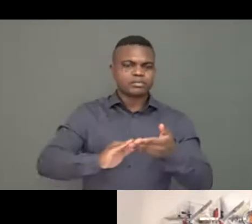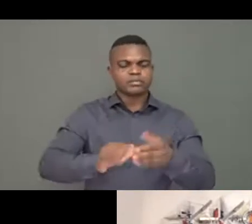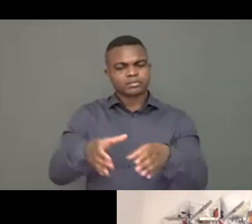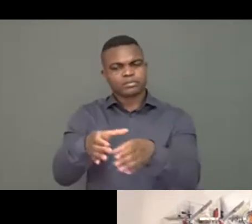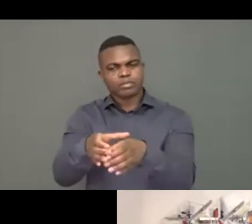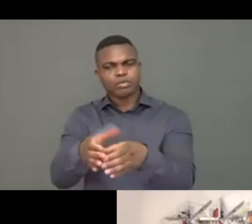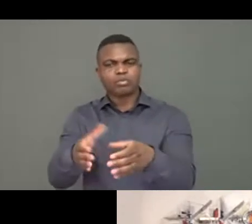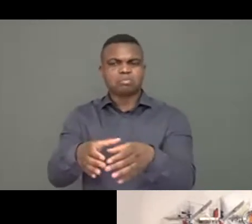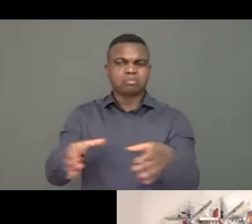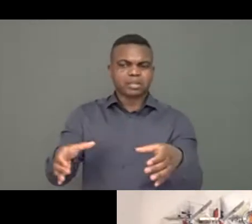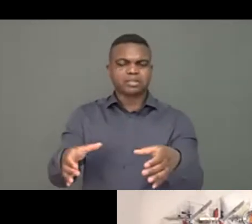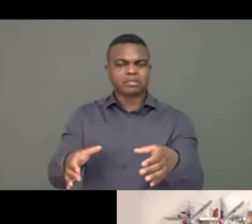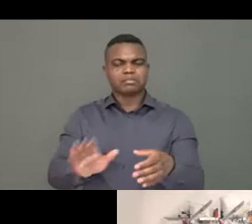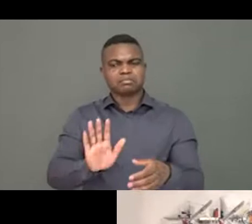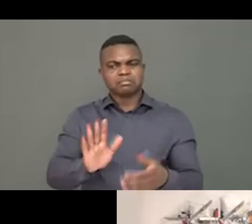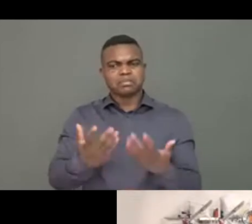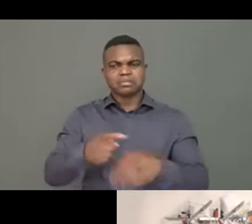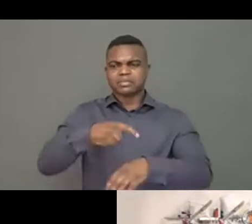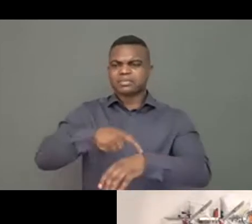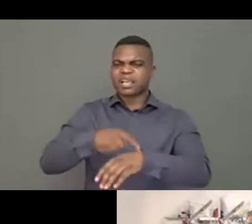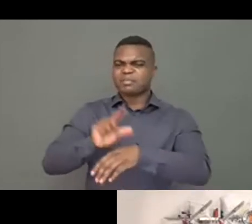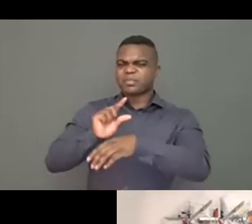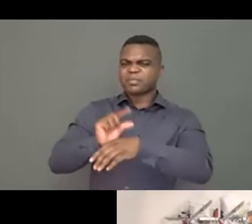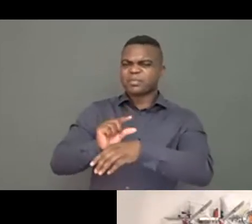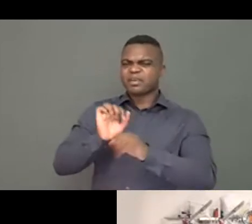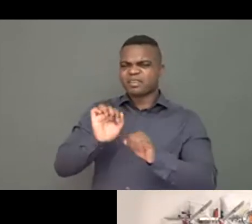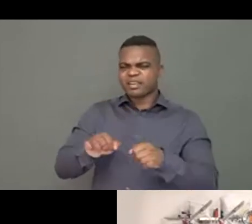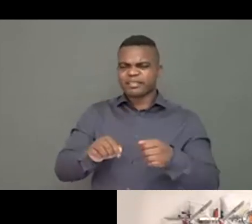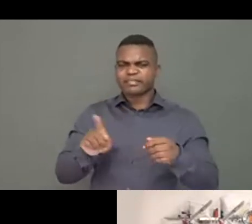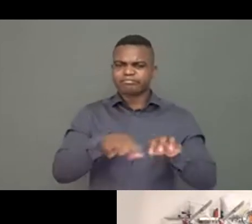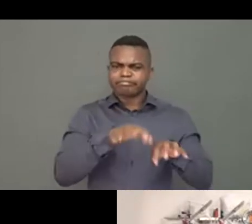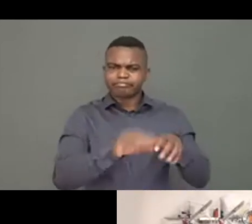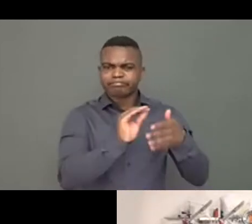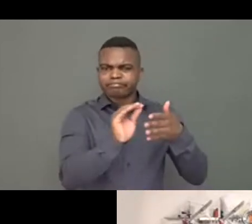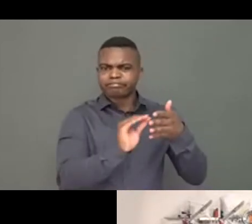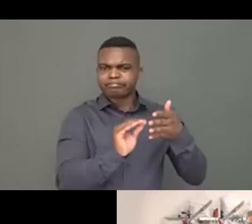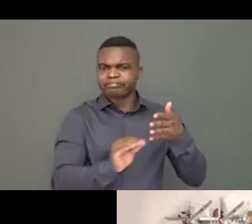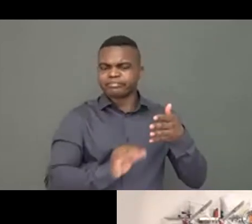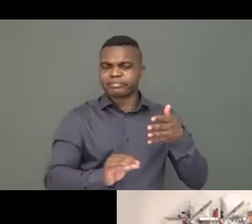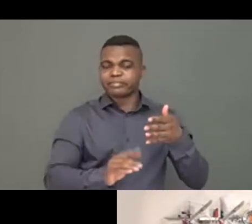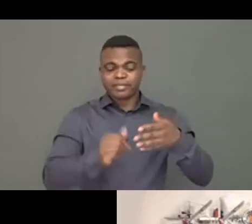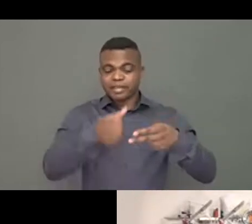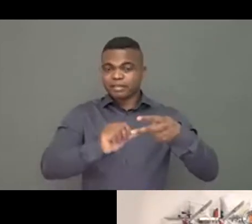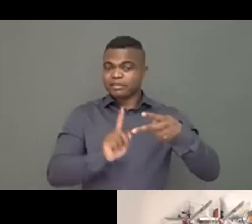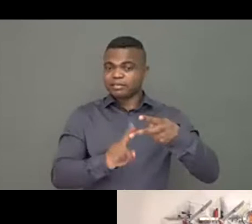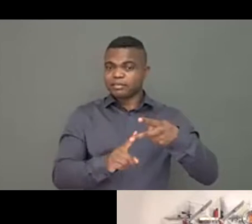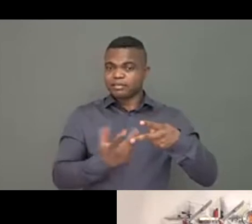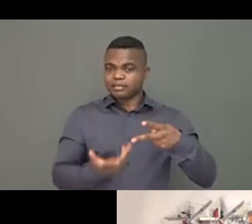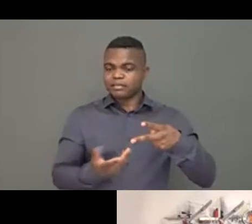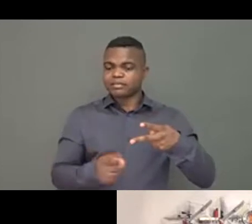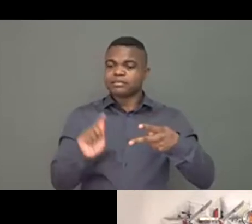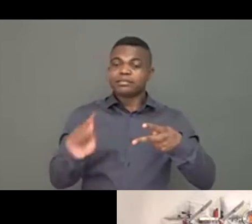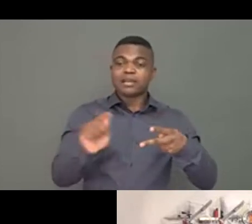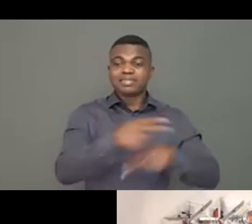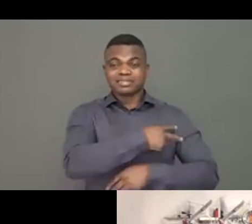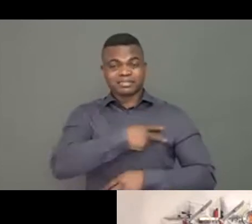the staff will have to take 30 minutes or 40 minutes to fill in a survey to